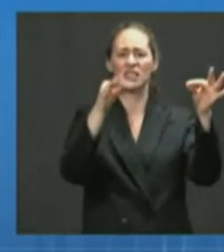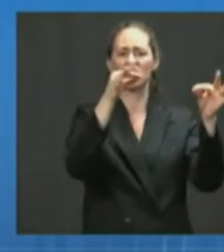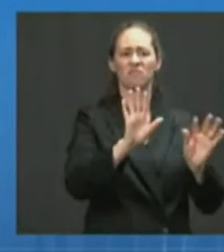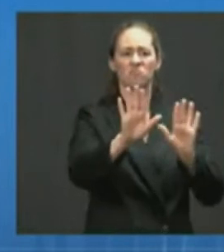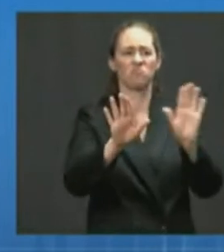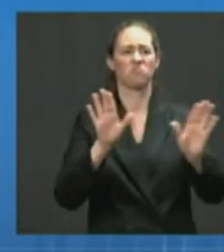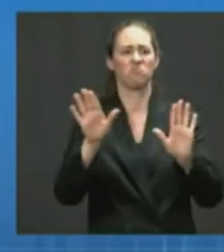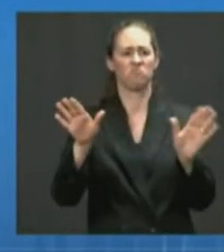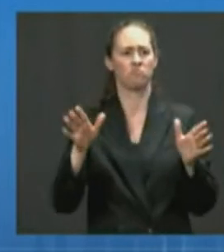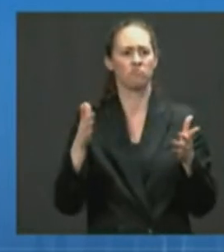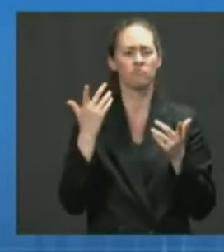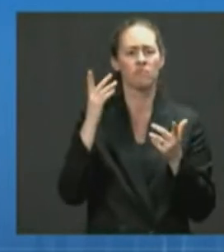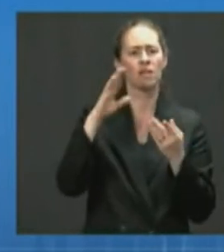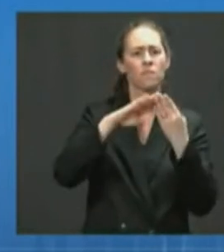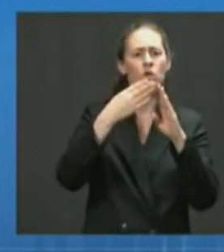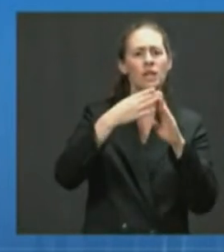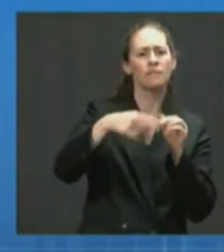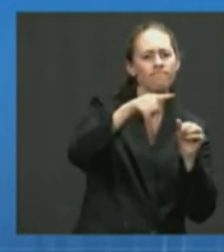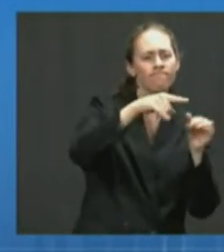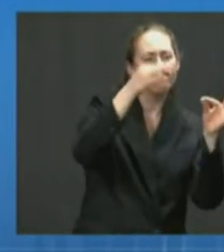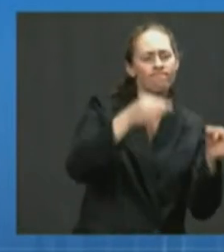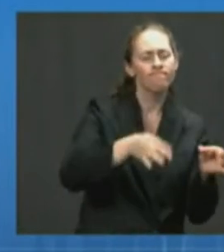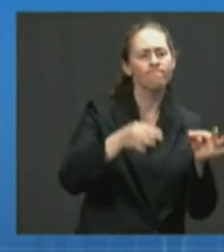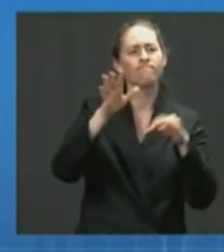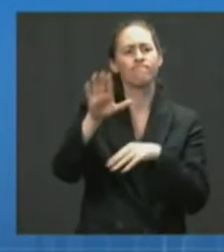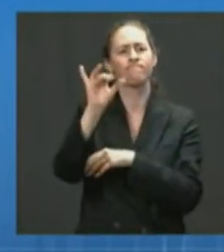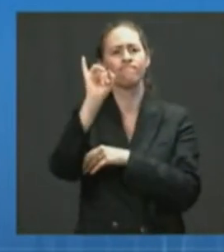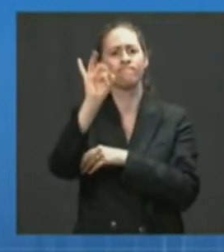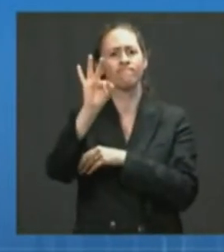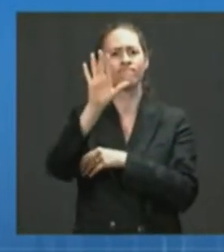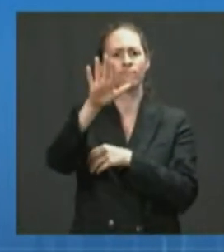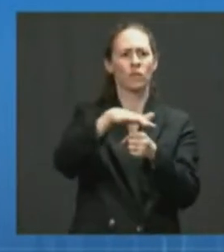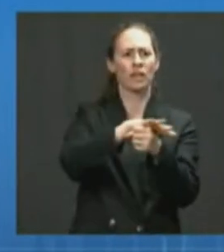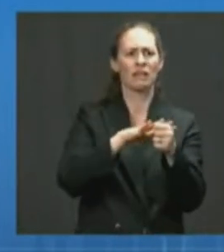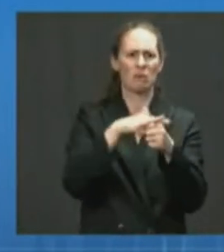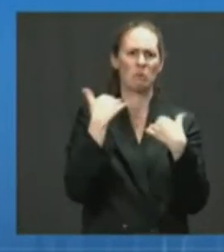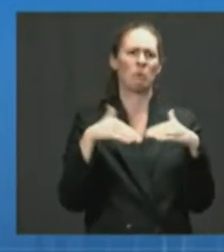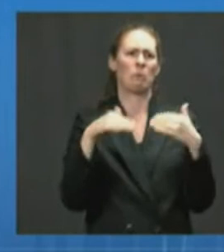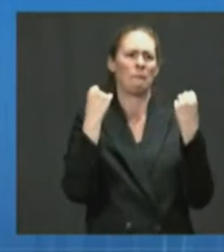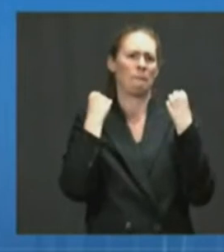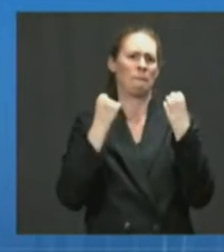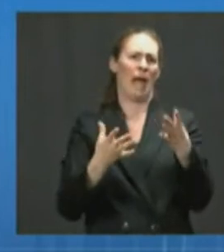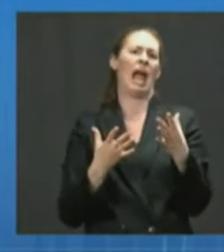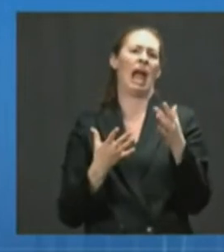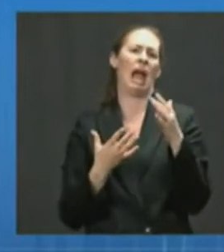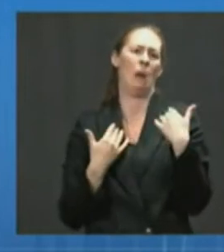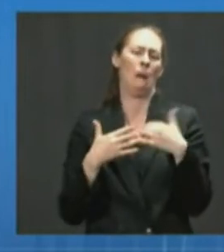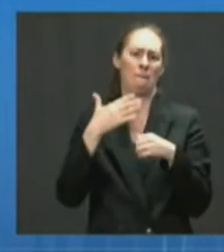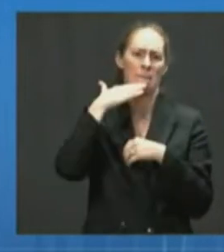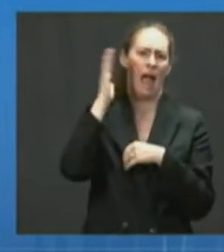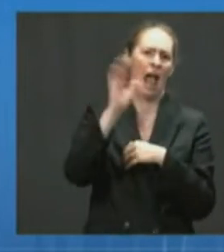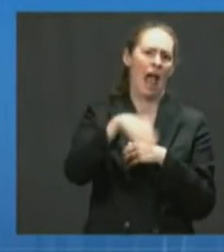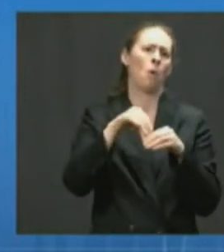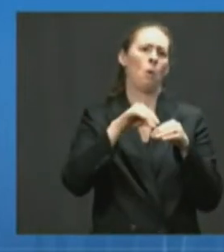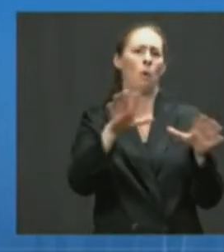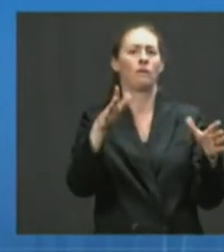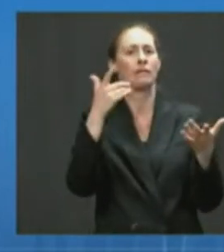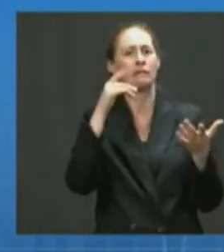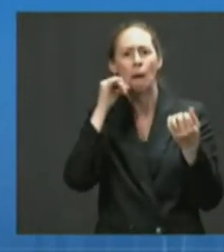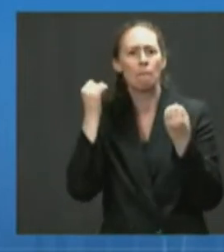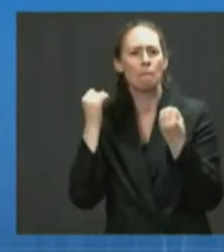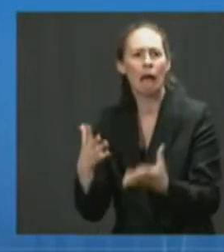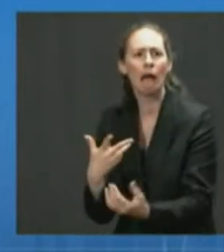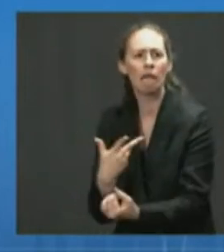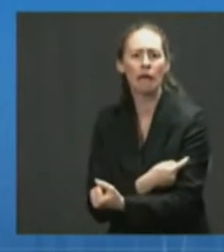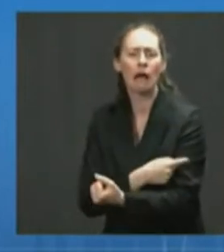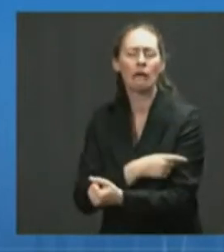local areas. So if you're in an area that has a high case rate and low rates of vaccination where Delta cases are rising,